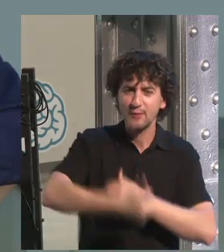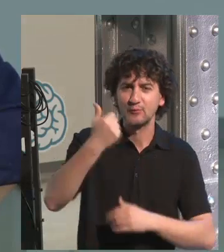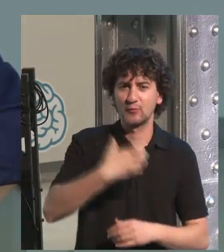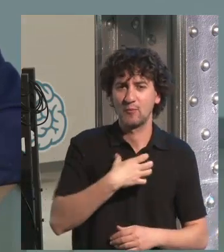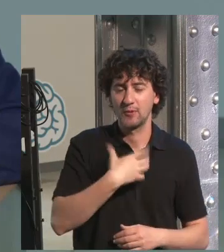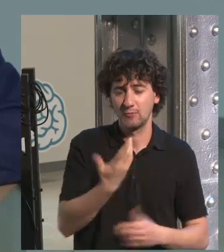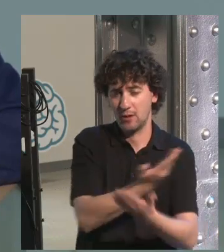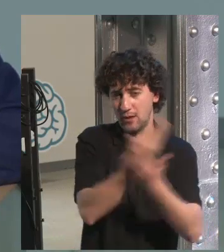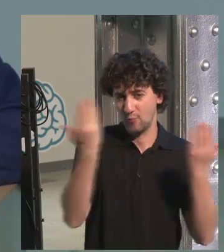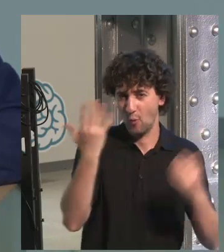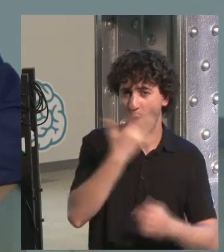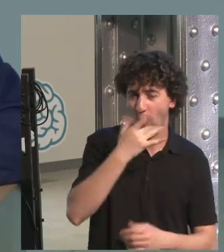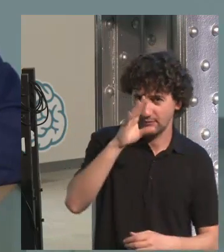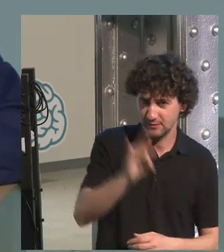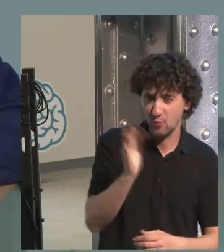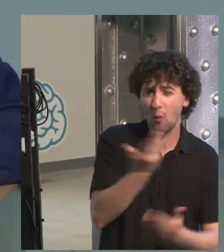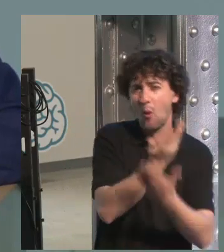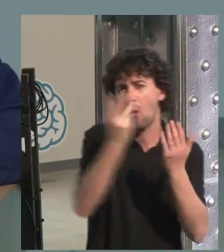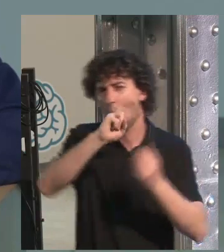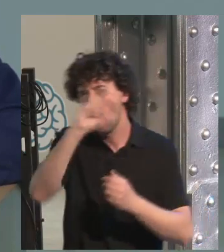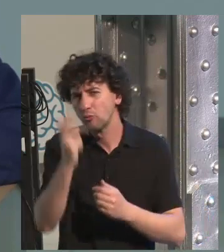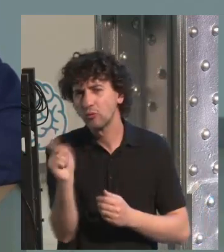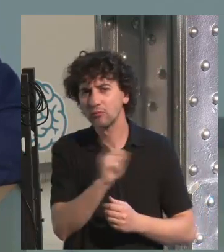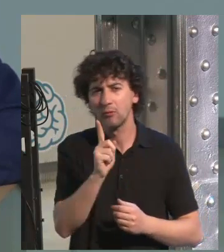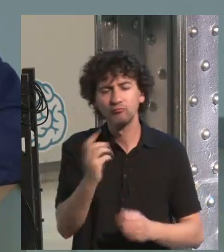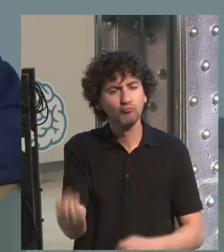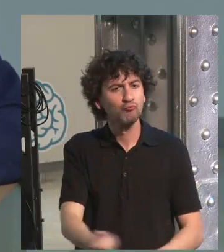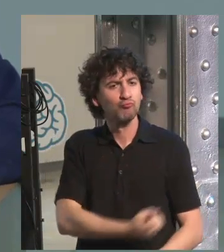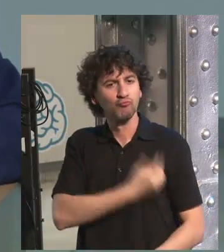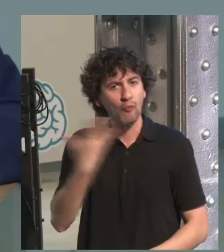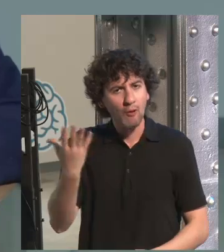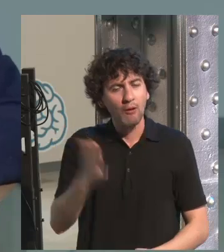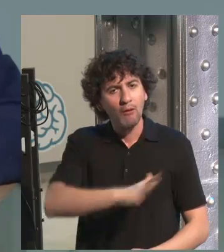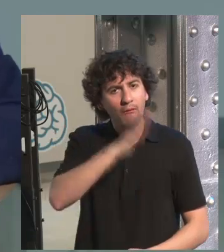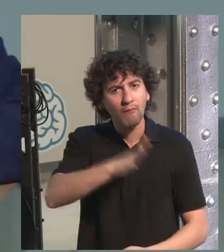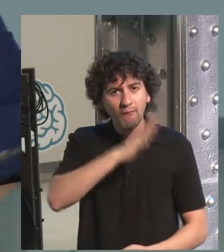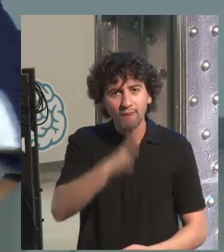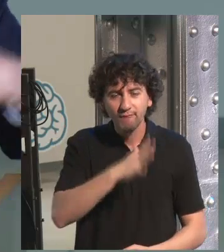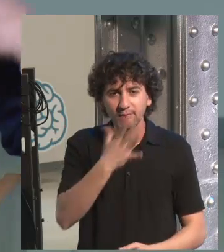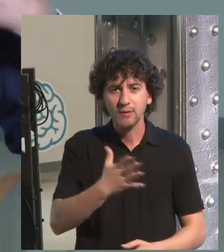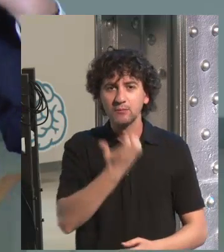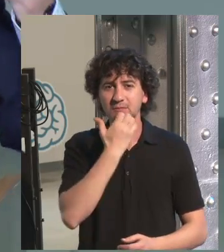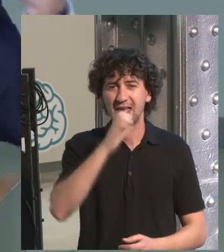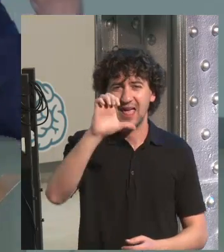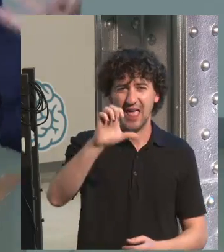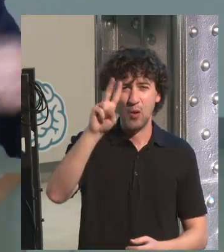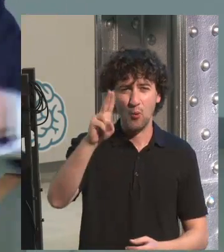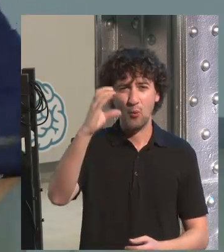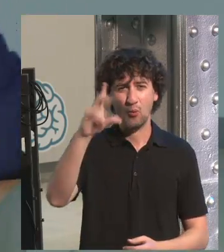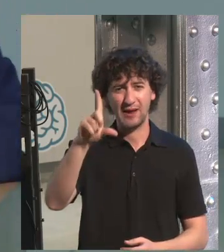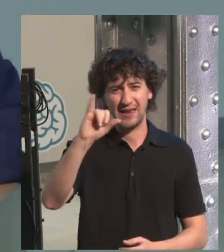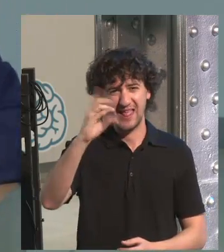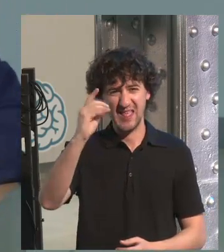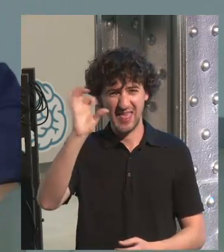This is quite important for creation. Some of you could be aware of this with the Euclides